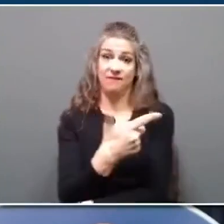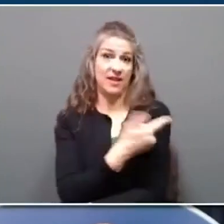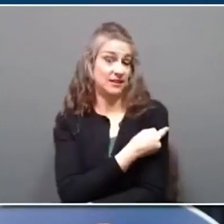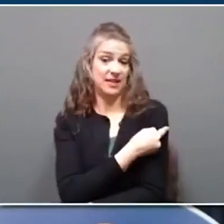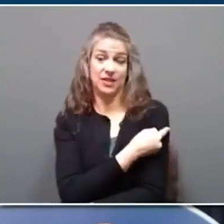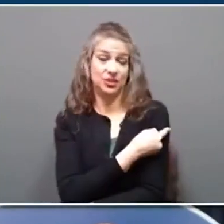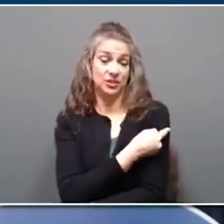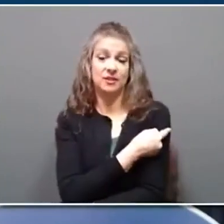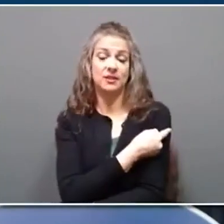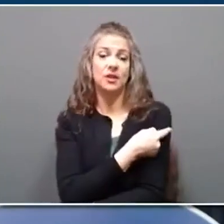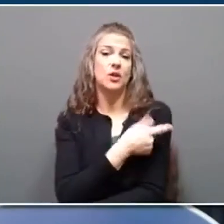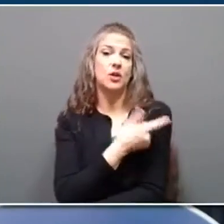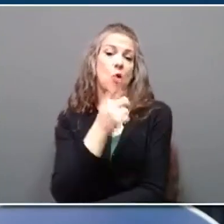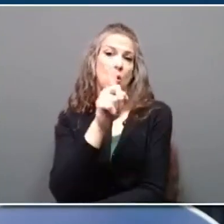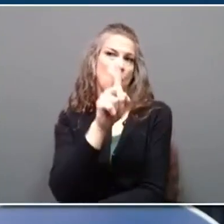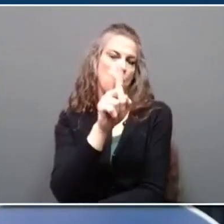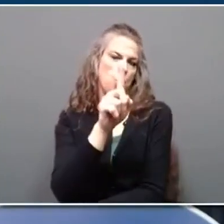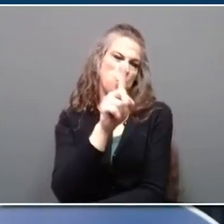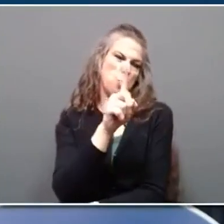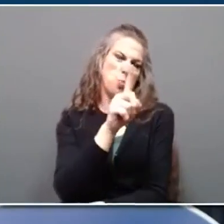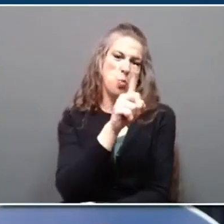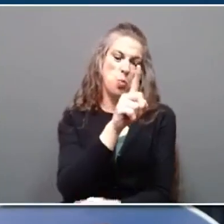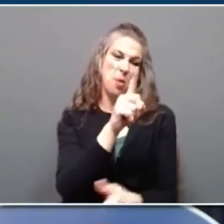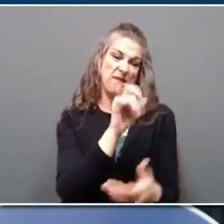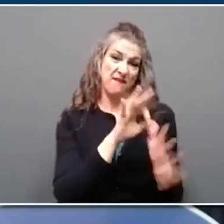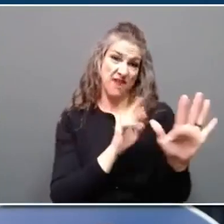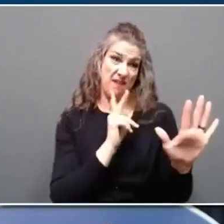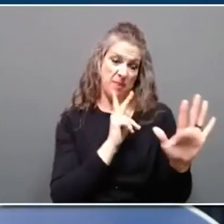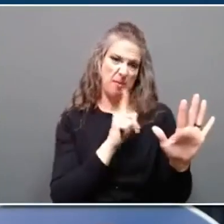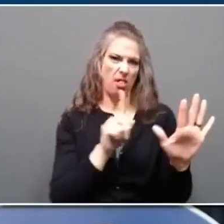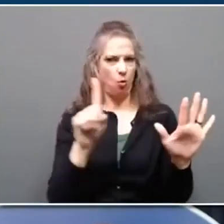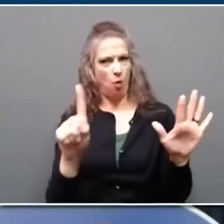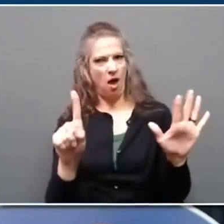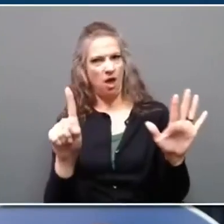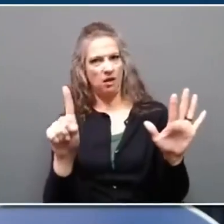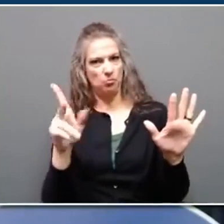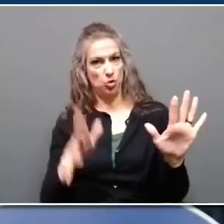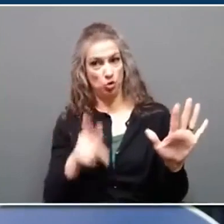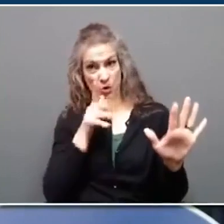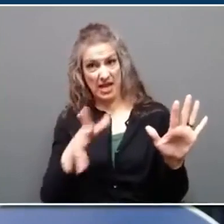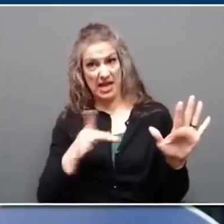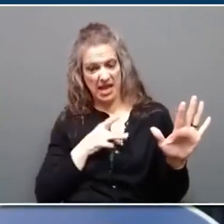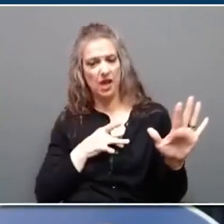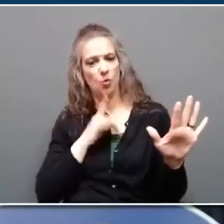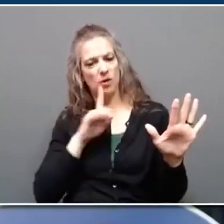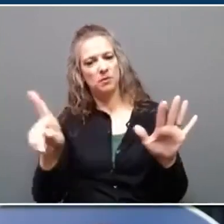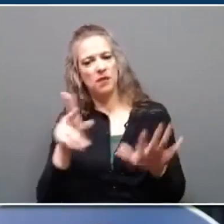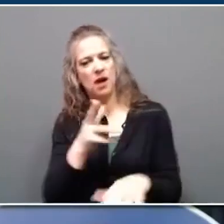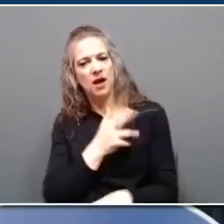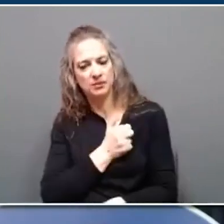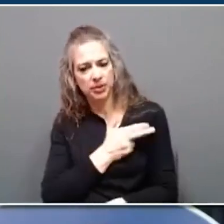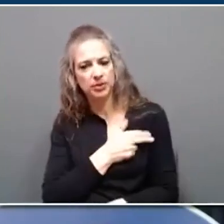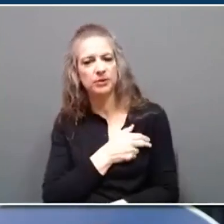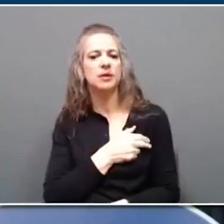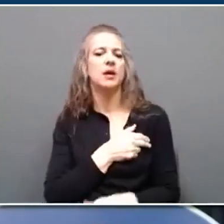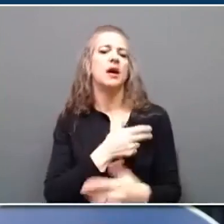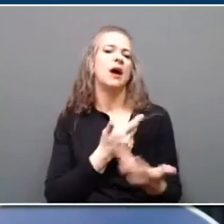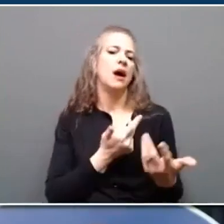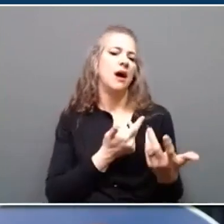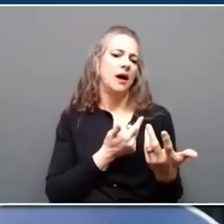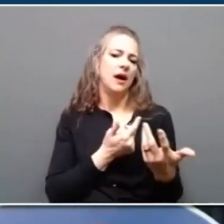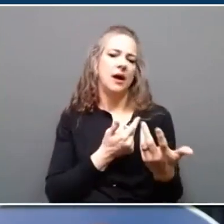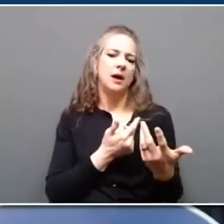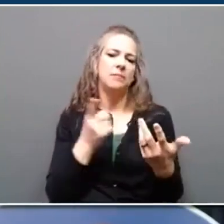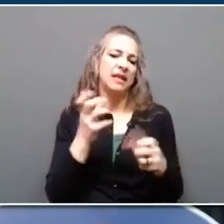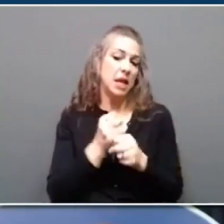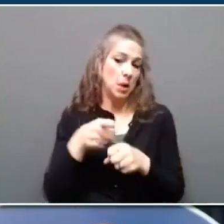one in five are hospitalized. One in 20 develop pneumonia, which is the most common cause of death. The most common age of